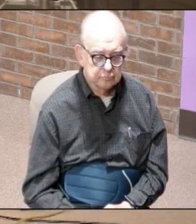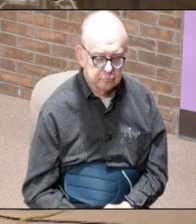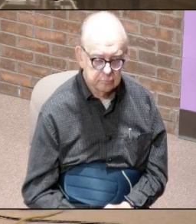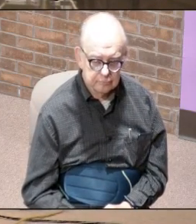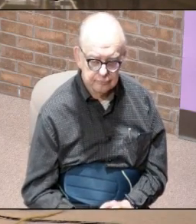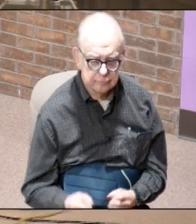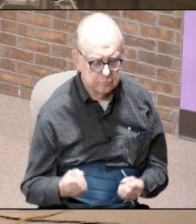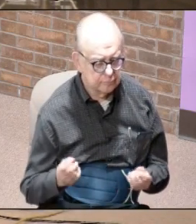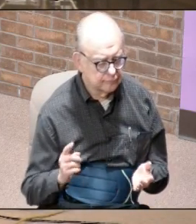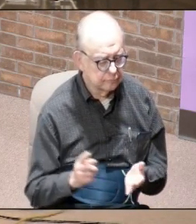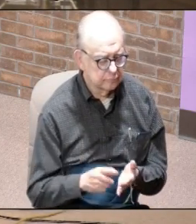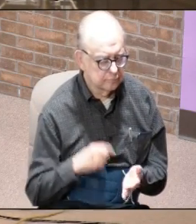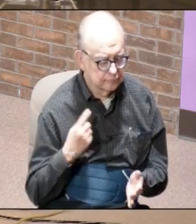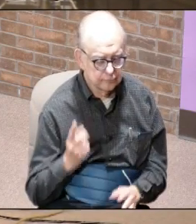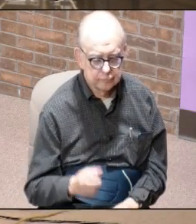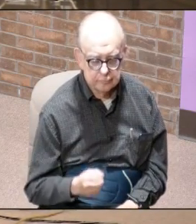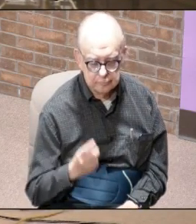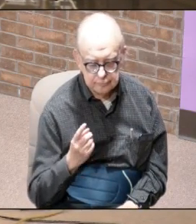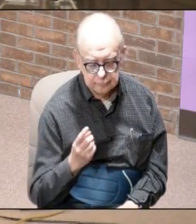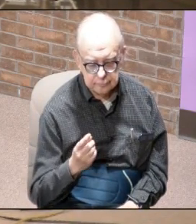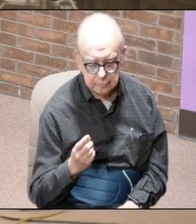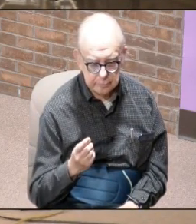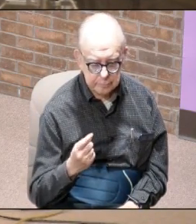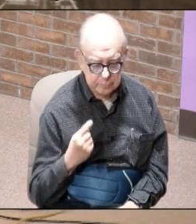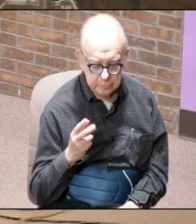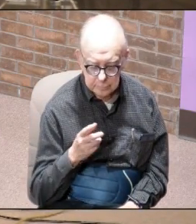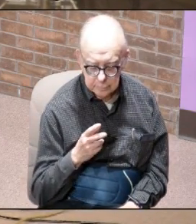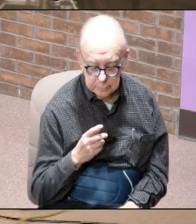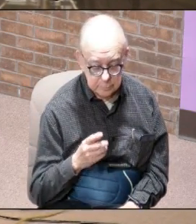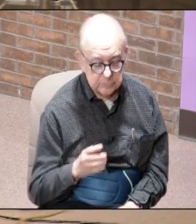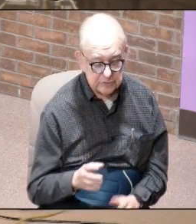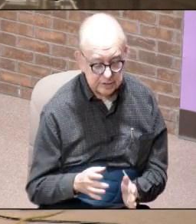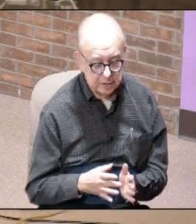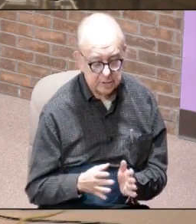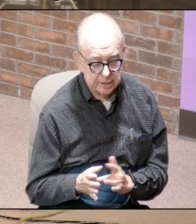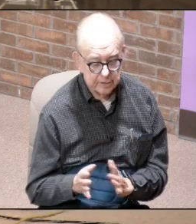and sometimes we need to understand who he is